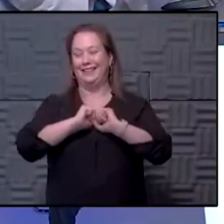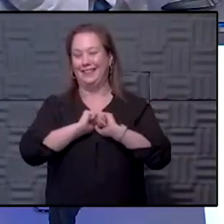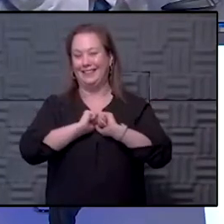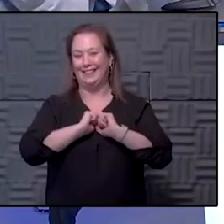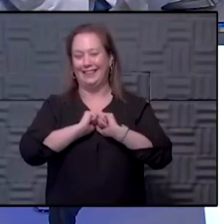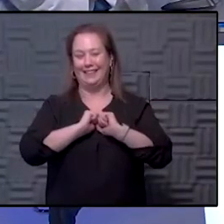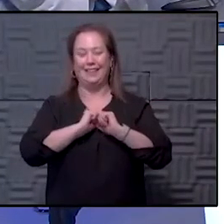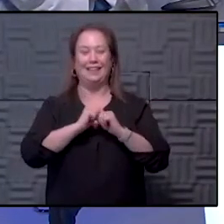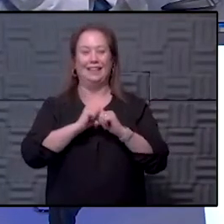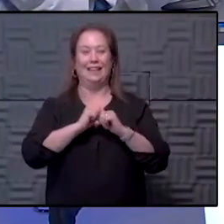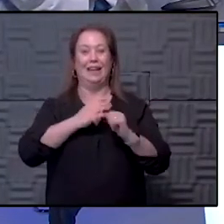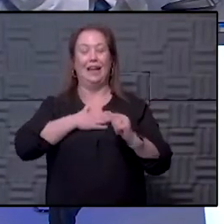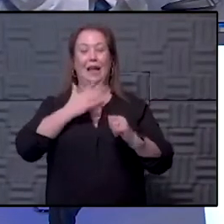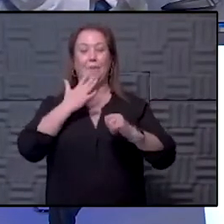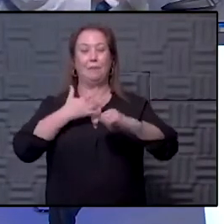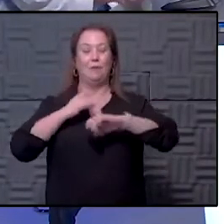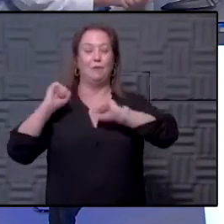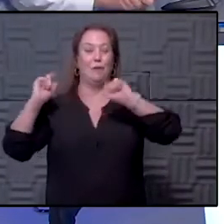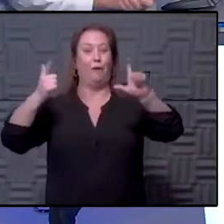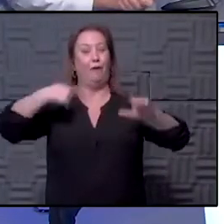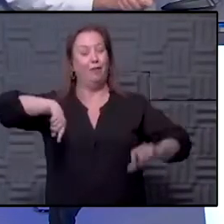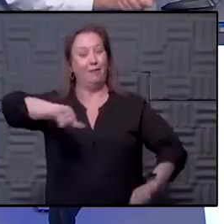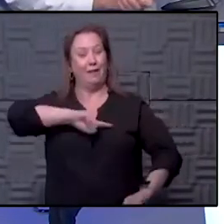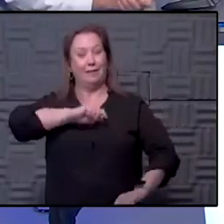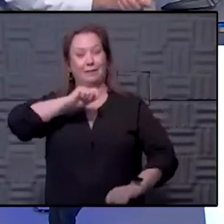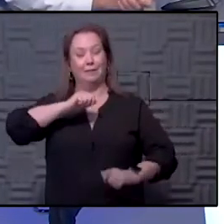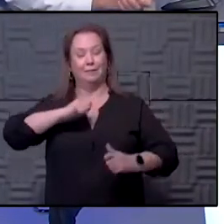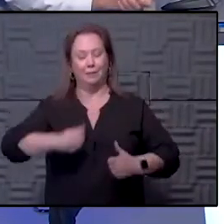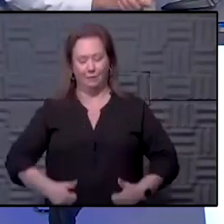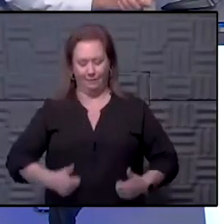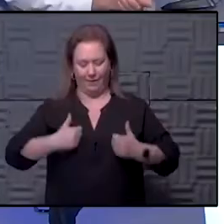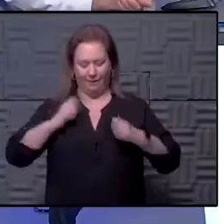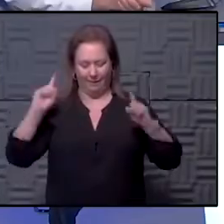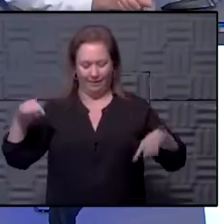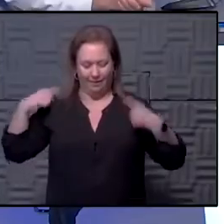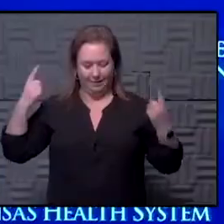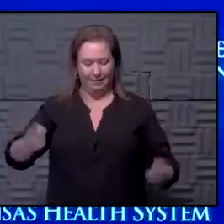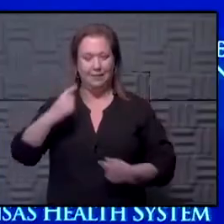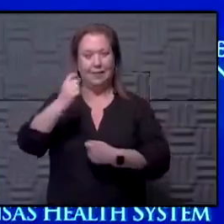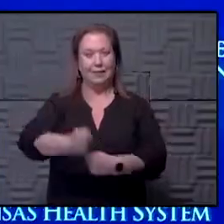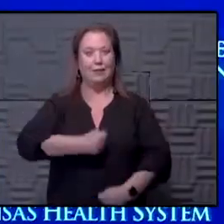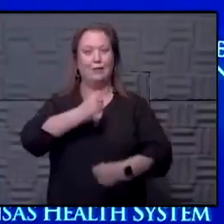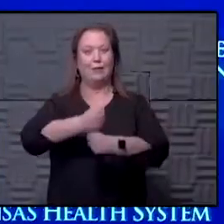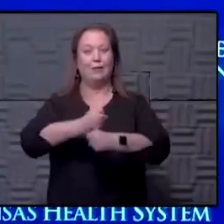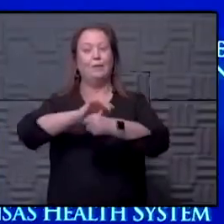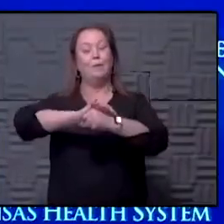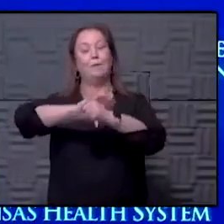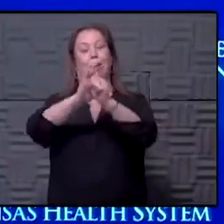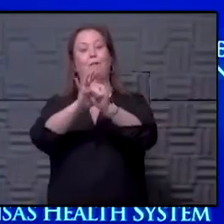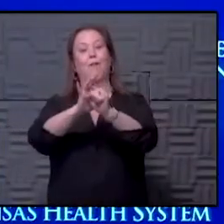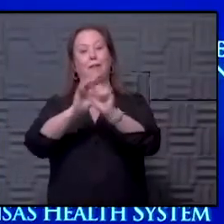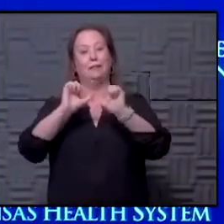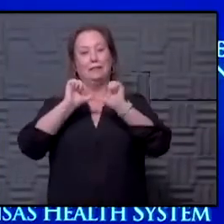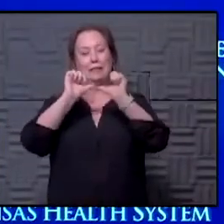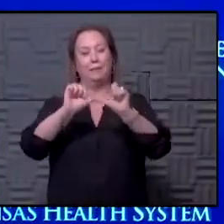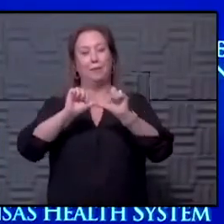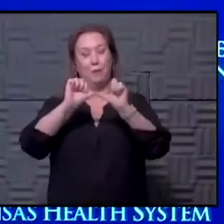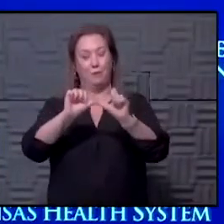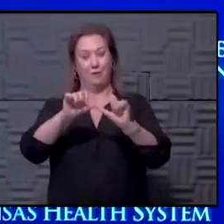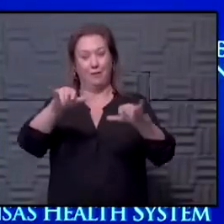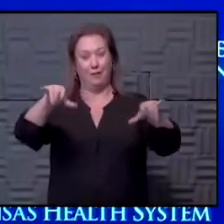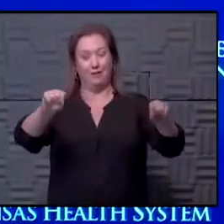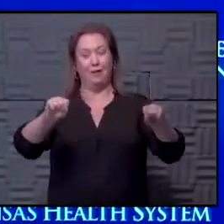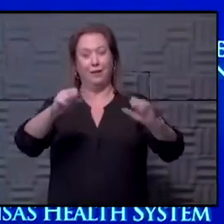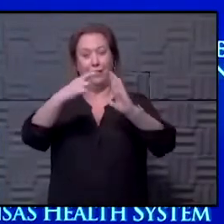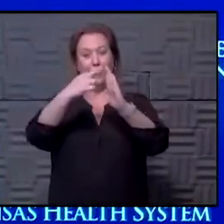You know what? And happy birthday to all of us for having survived this year from COVID-19. And let's keep it going, right? Because we